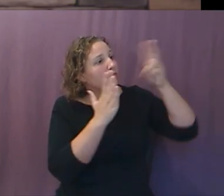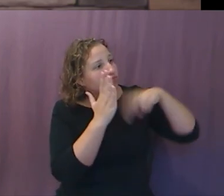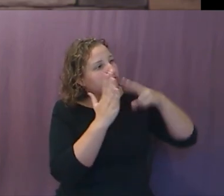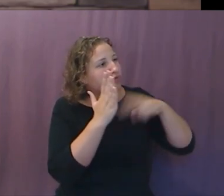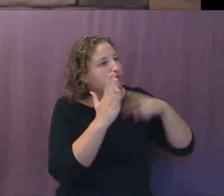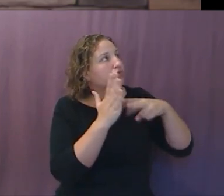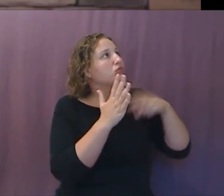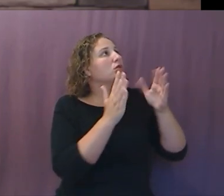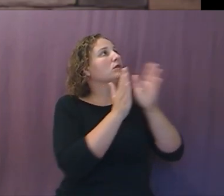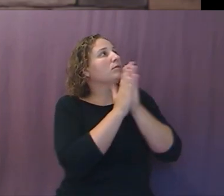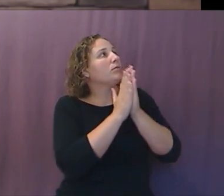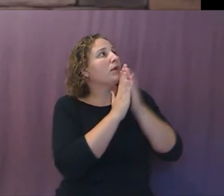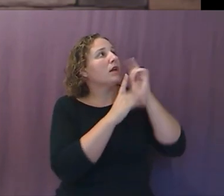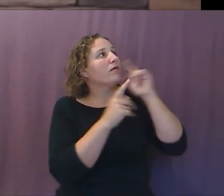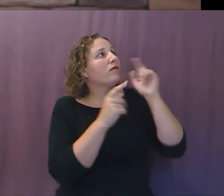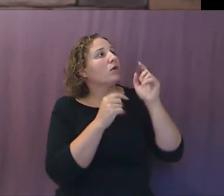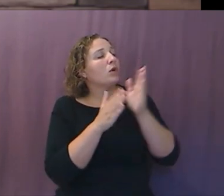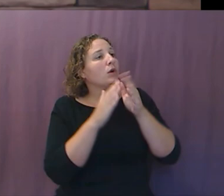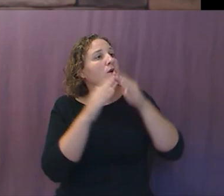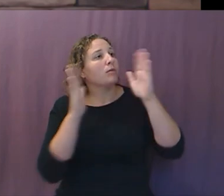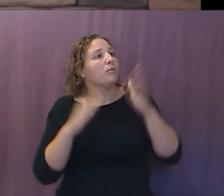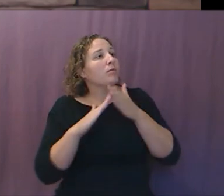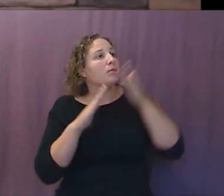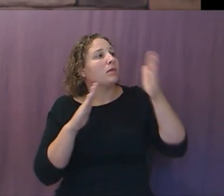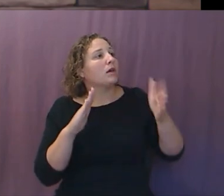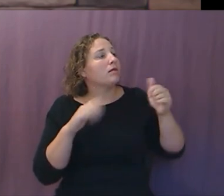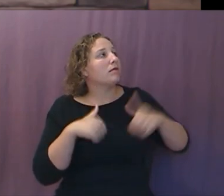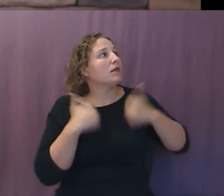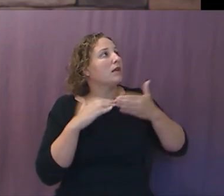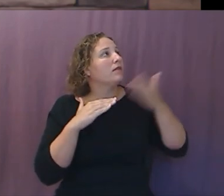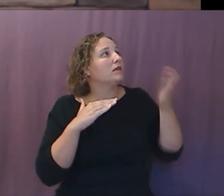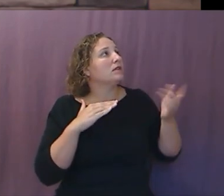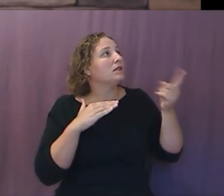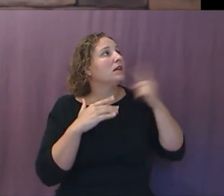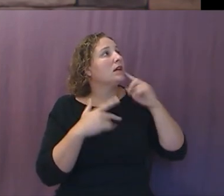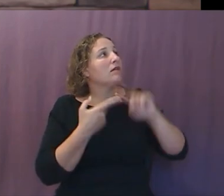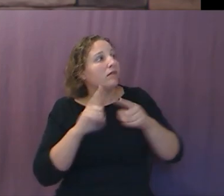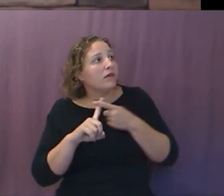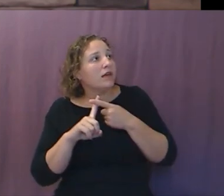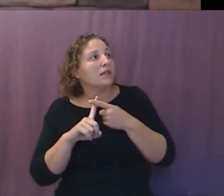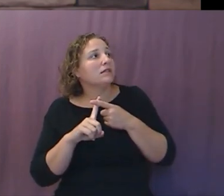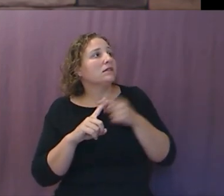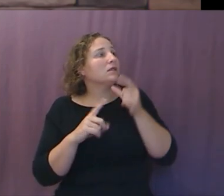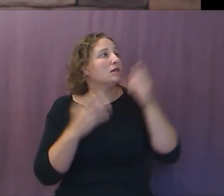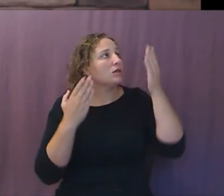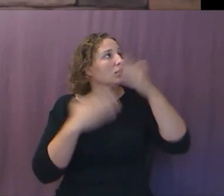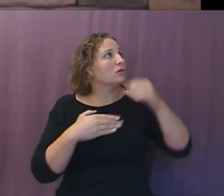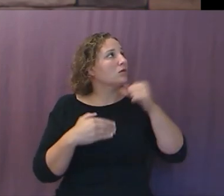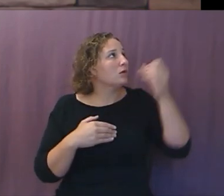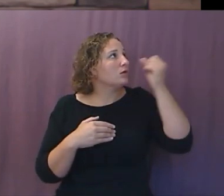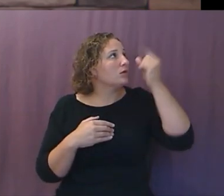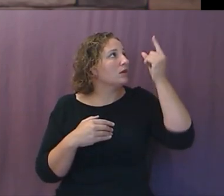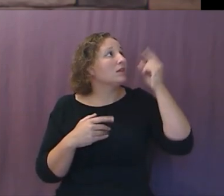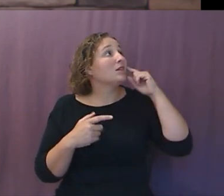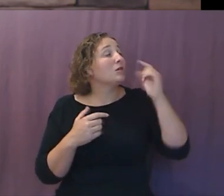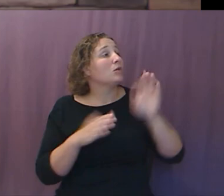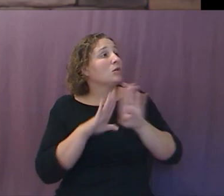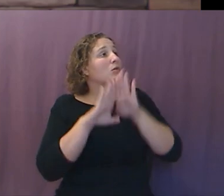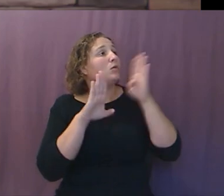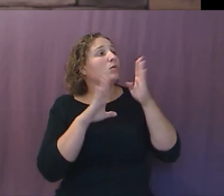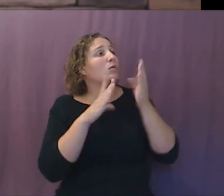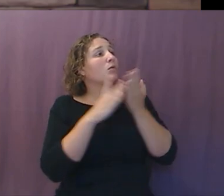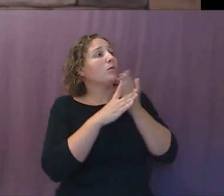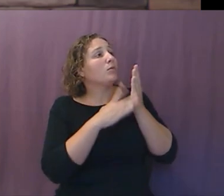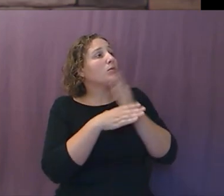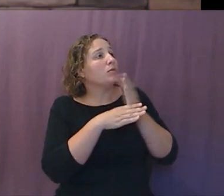time praying for our neighbors and our friends, the people around us who are in darkness, that you would give us an open door to share your love with them,